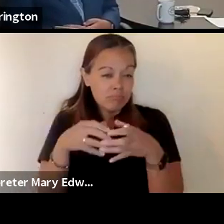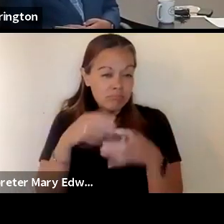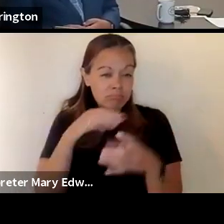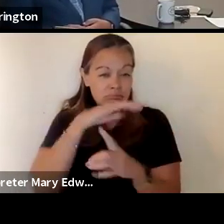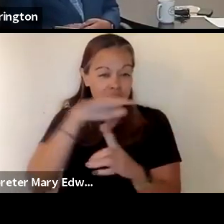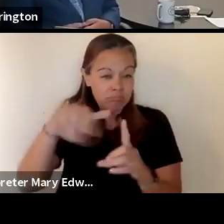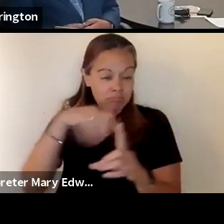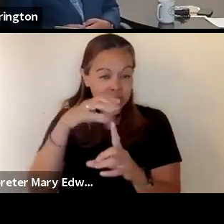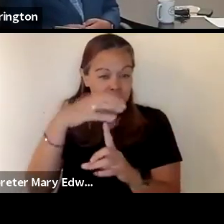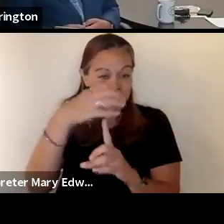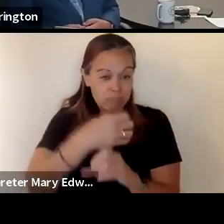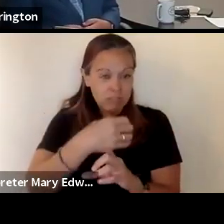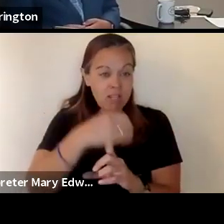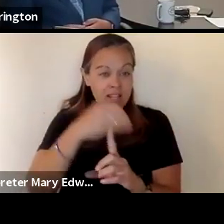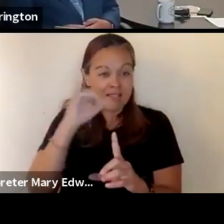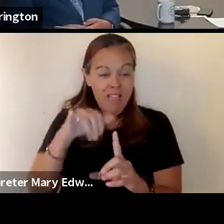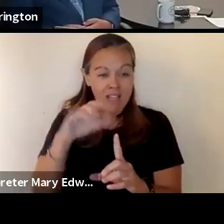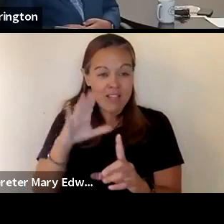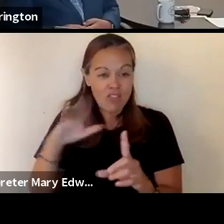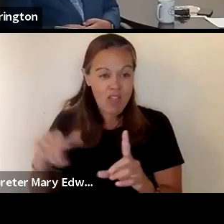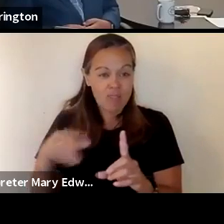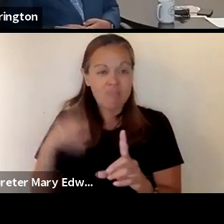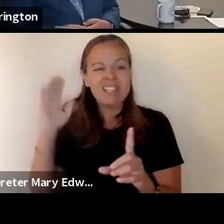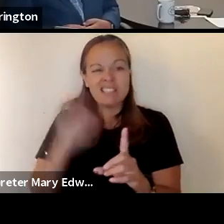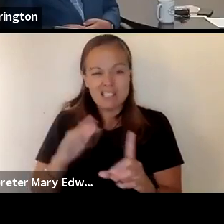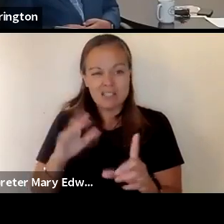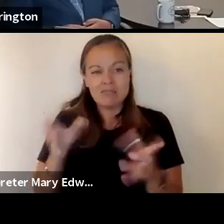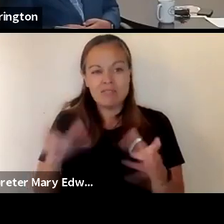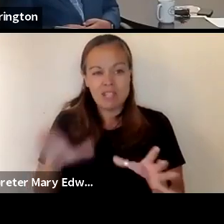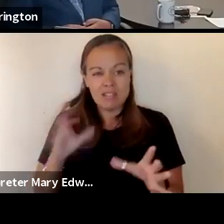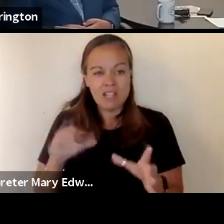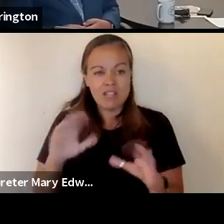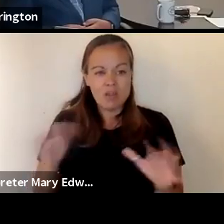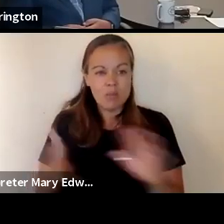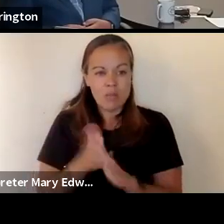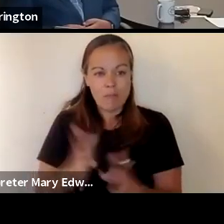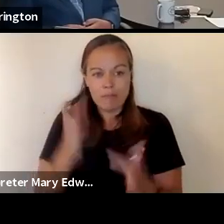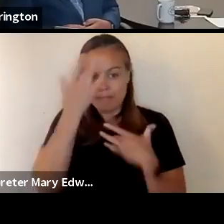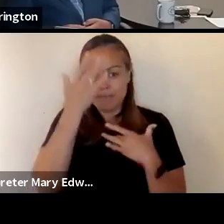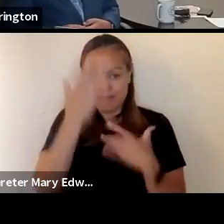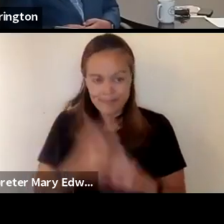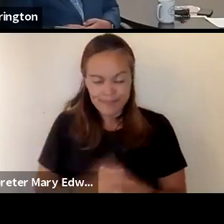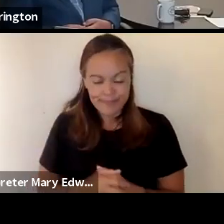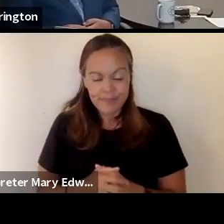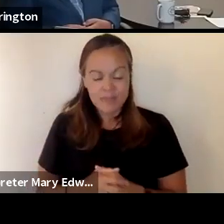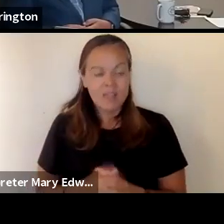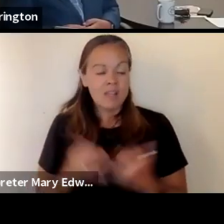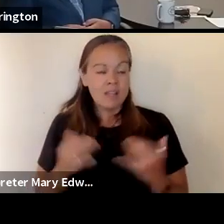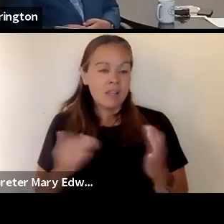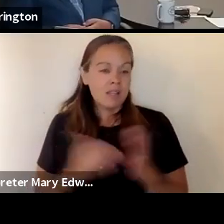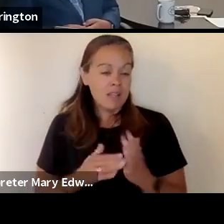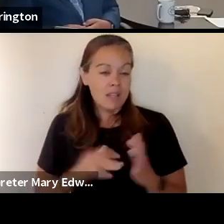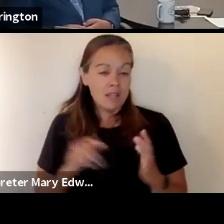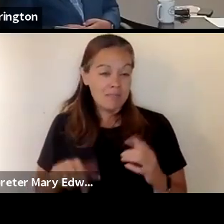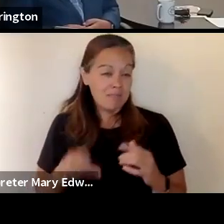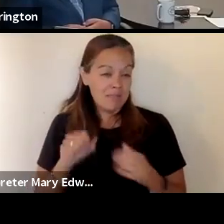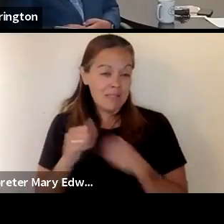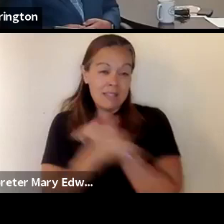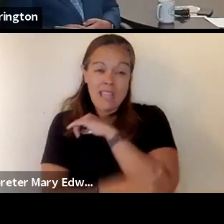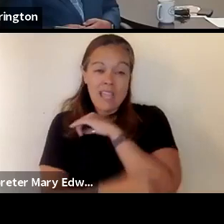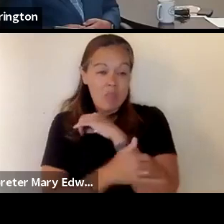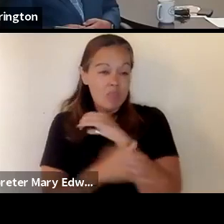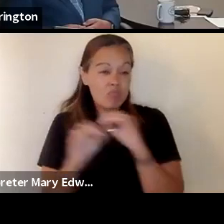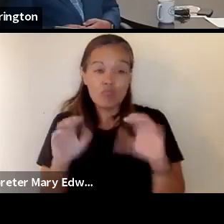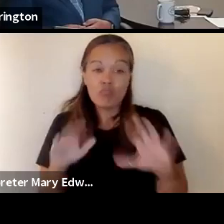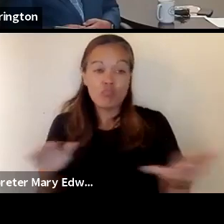that child the less chance that that child is going to to become ill and coded um and again at this point in sonoma county we haven't had any